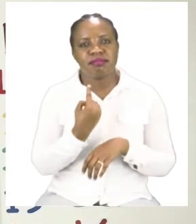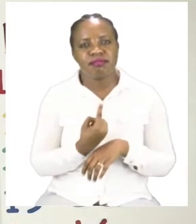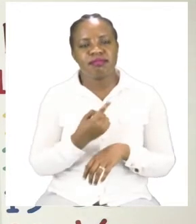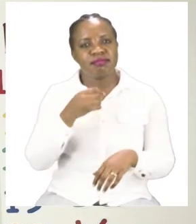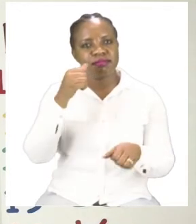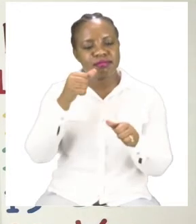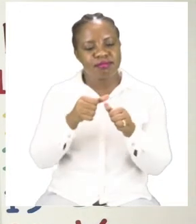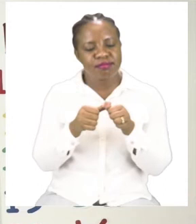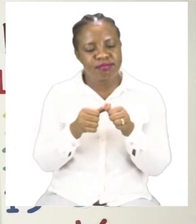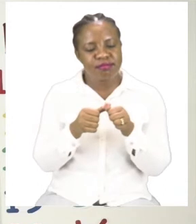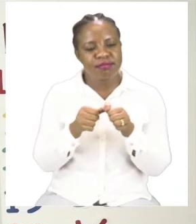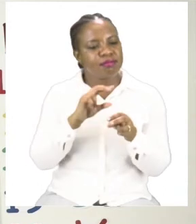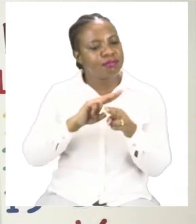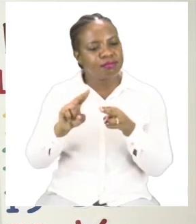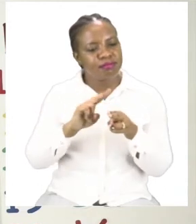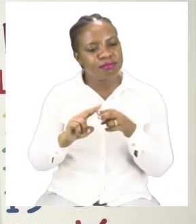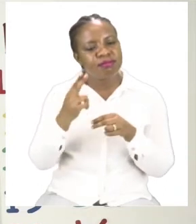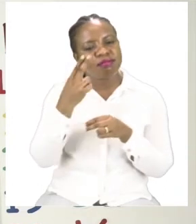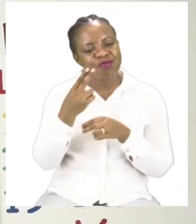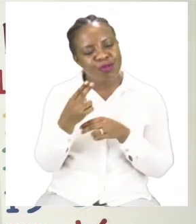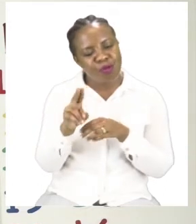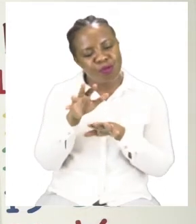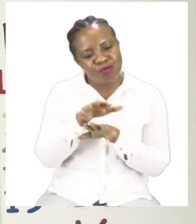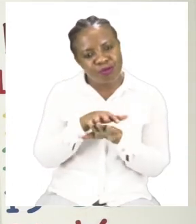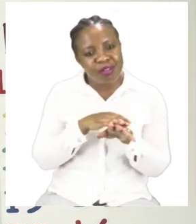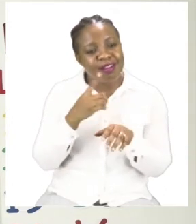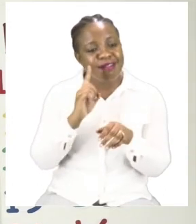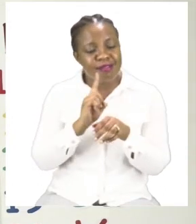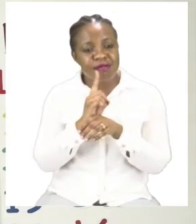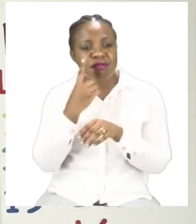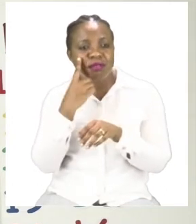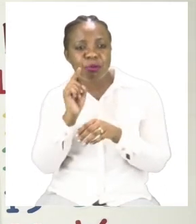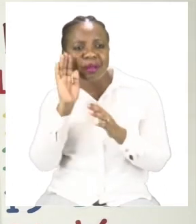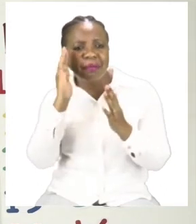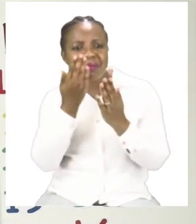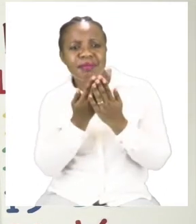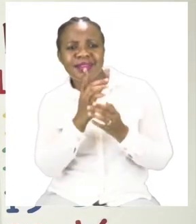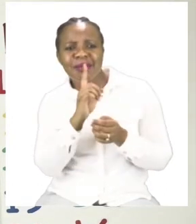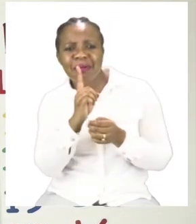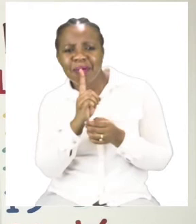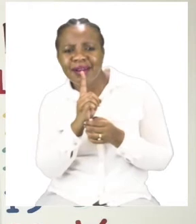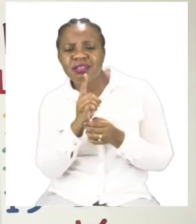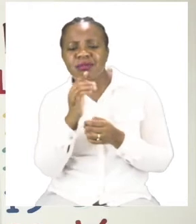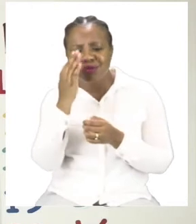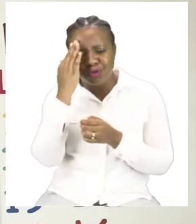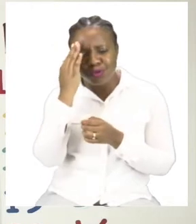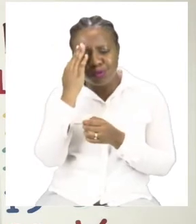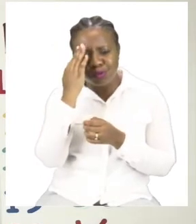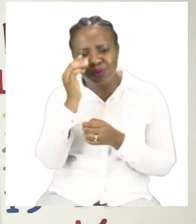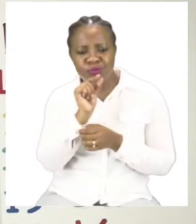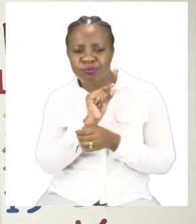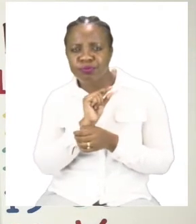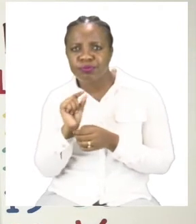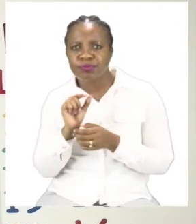take your time, look at the picture and you will get them correct. Now the bottom of that page is